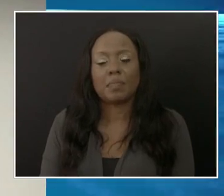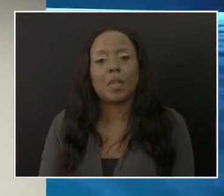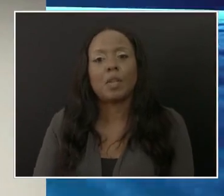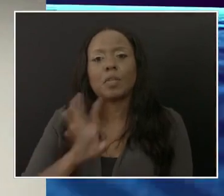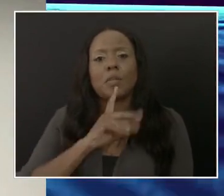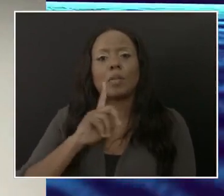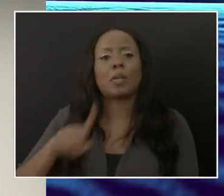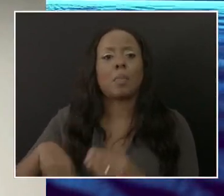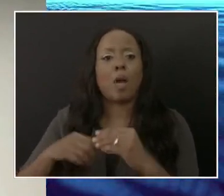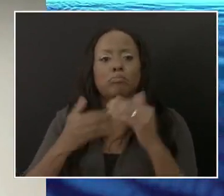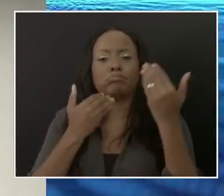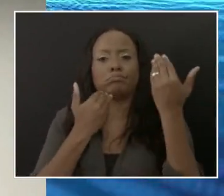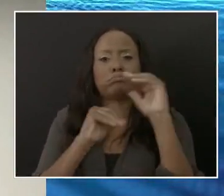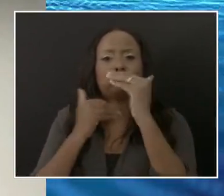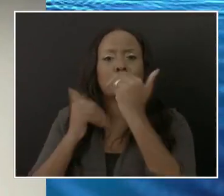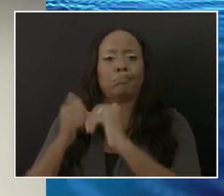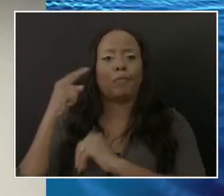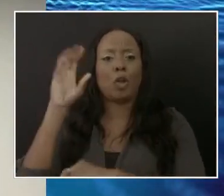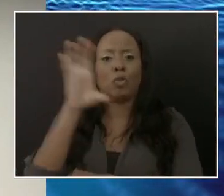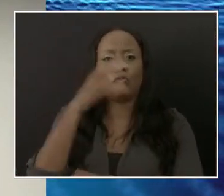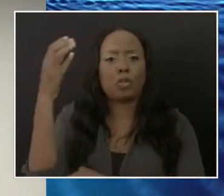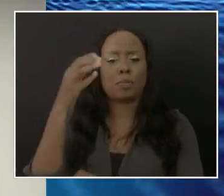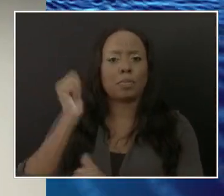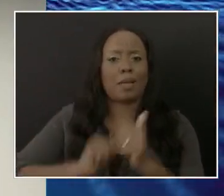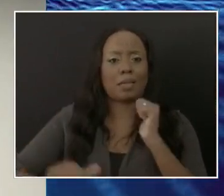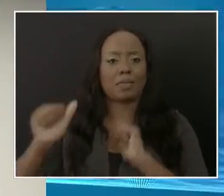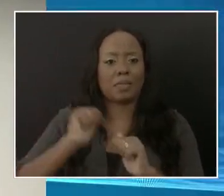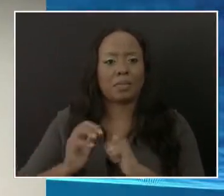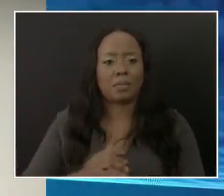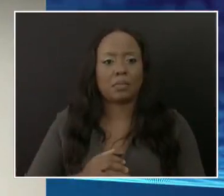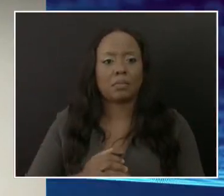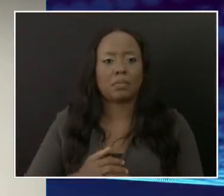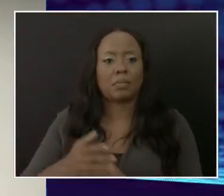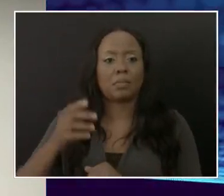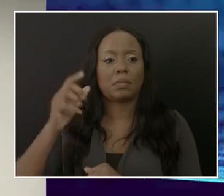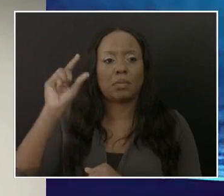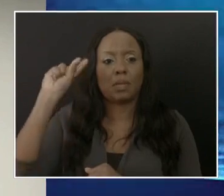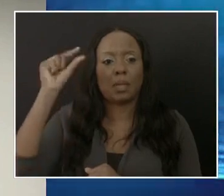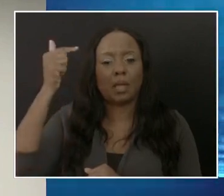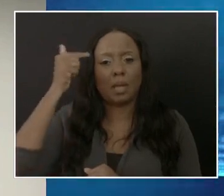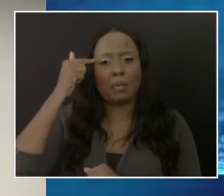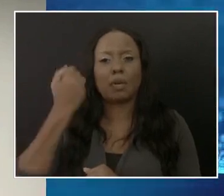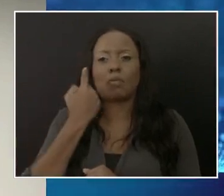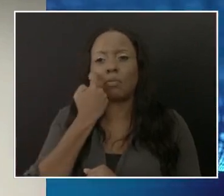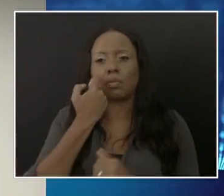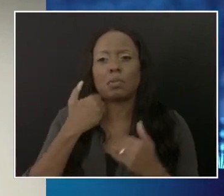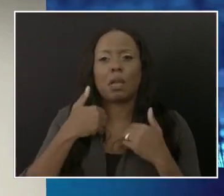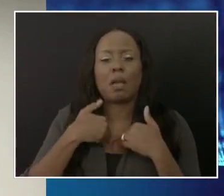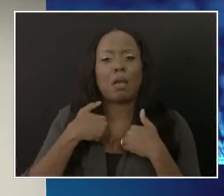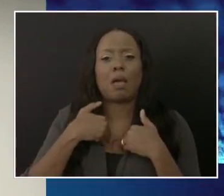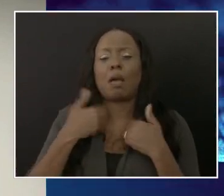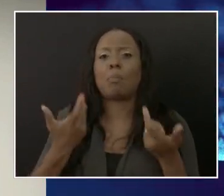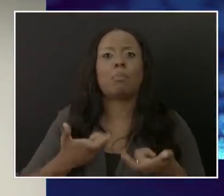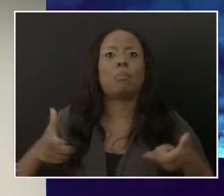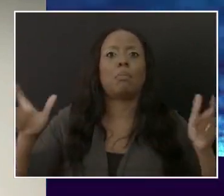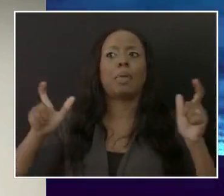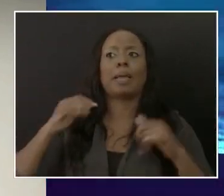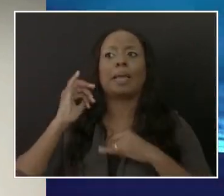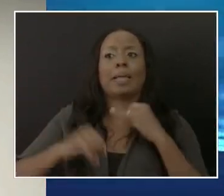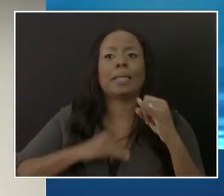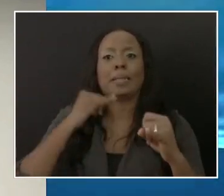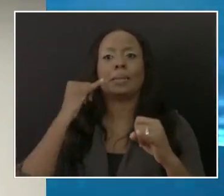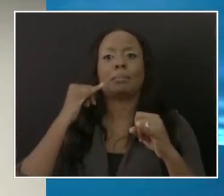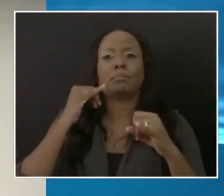activities. Government just had a big independent republic transition, independent celebration.